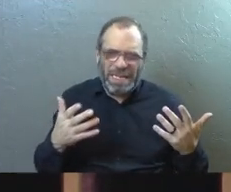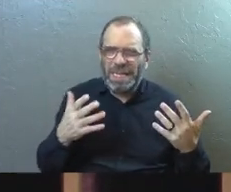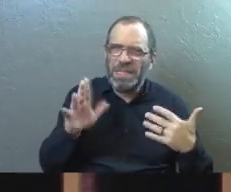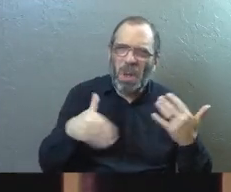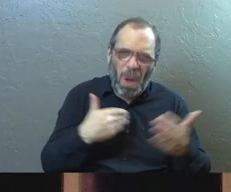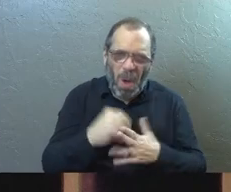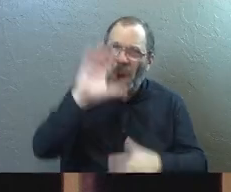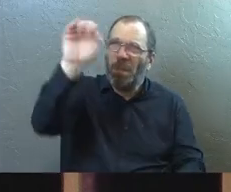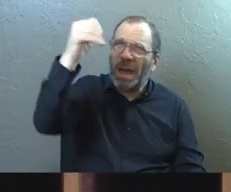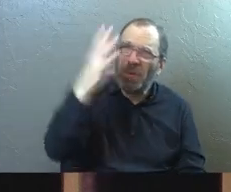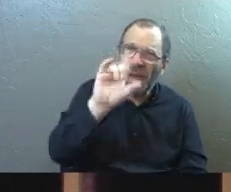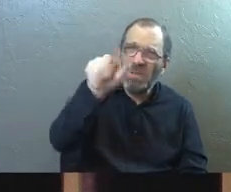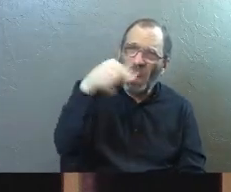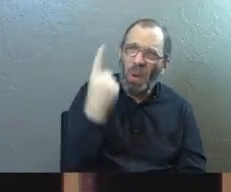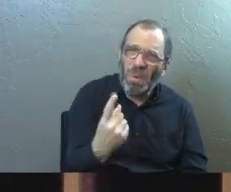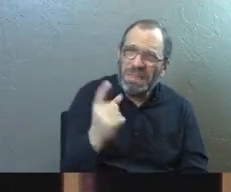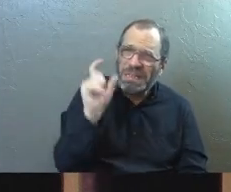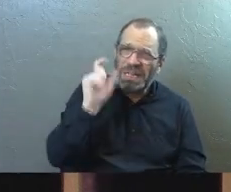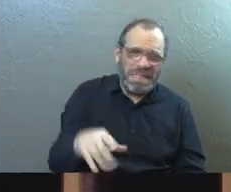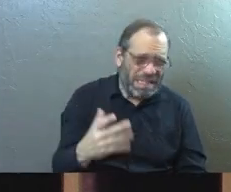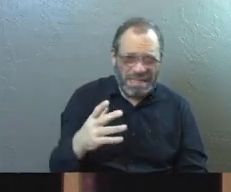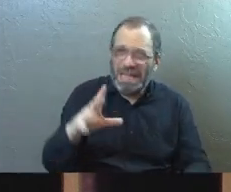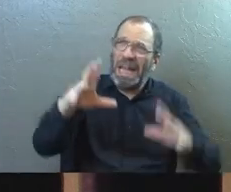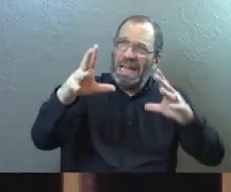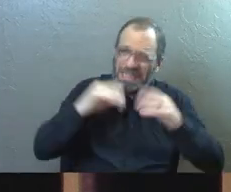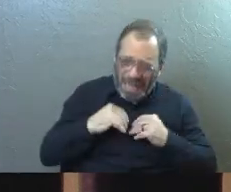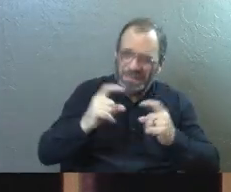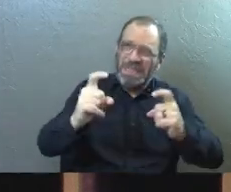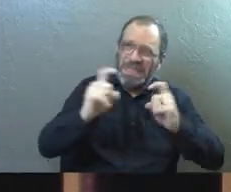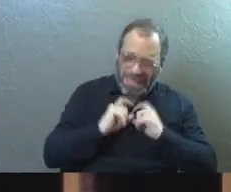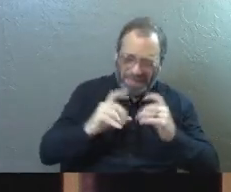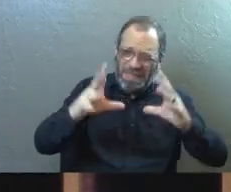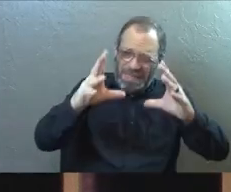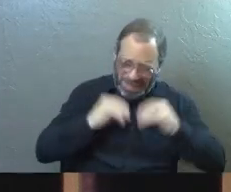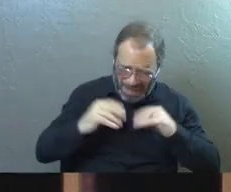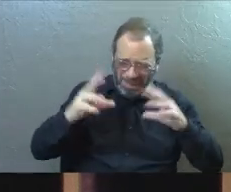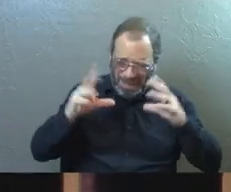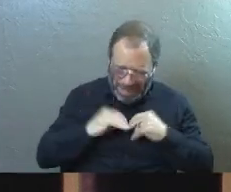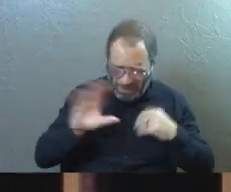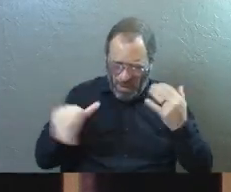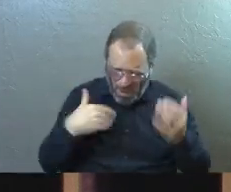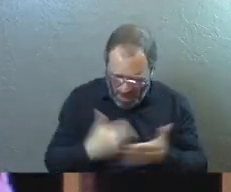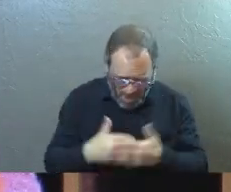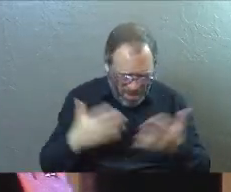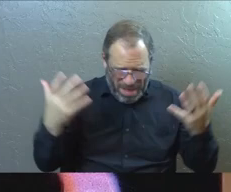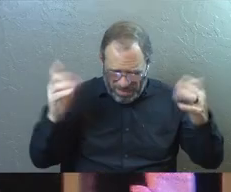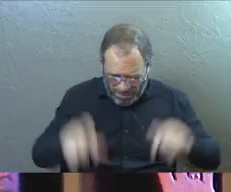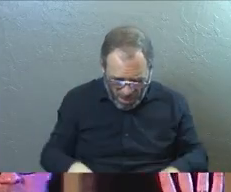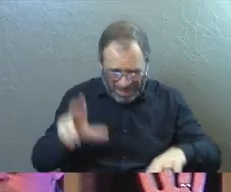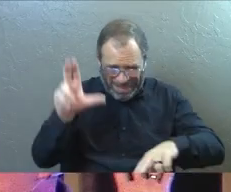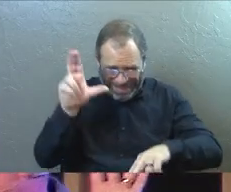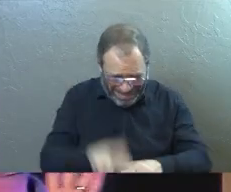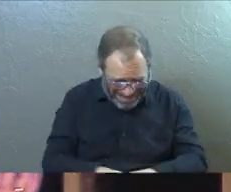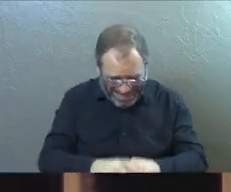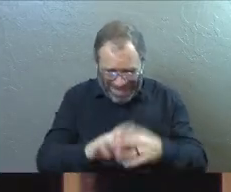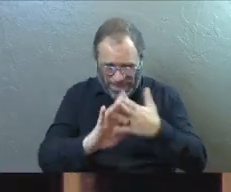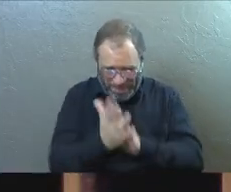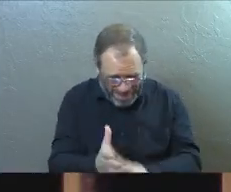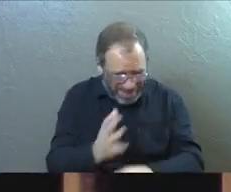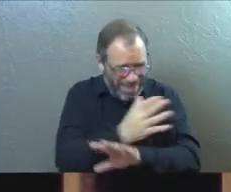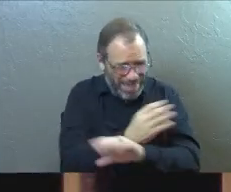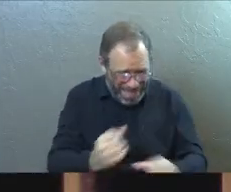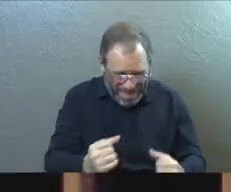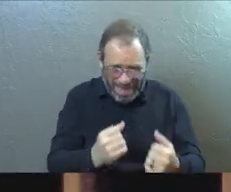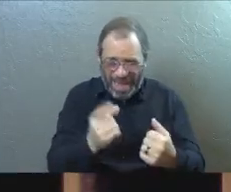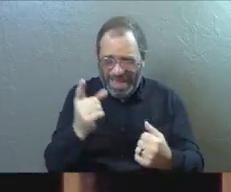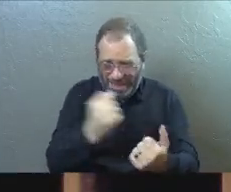it's all by grace alone and I only, like, accept his gift and receive from him and I'm just supposed to sit here and be saved